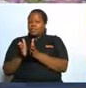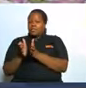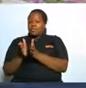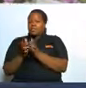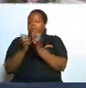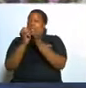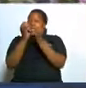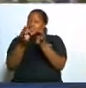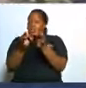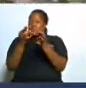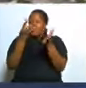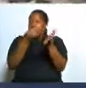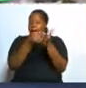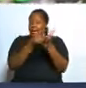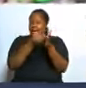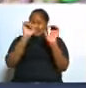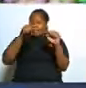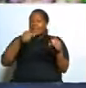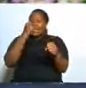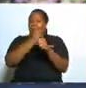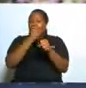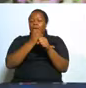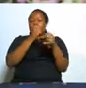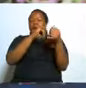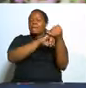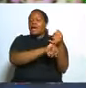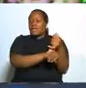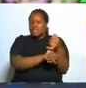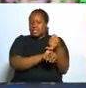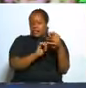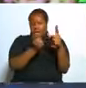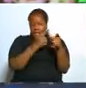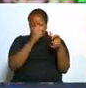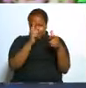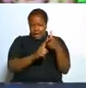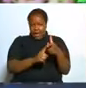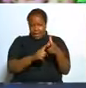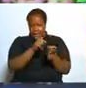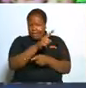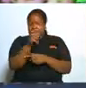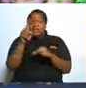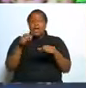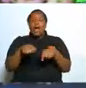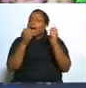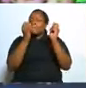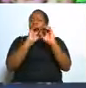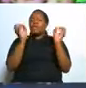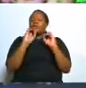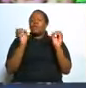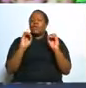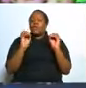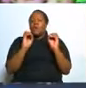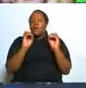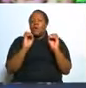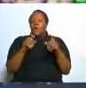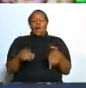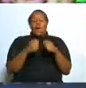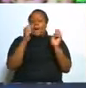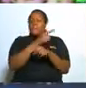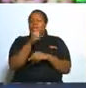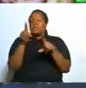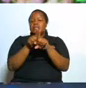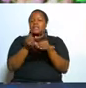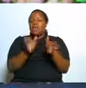if money can make marriage then that one wouldn't happen it couldn't happen that way